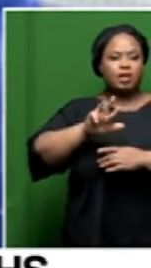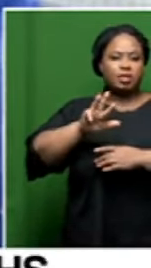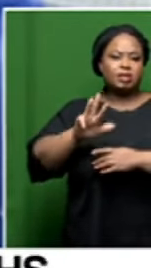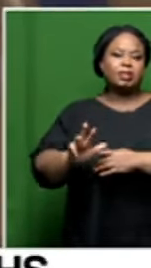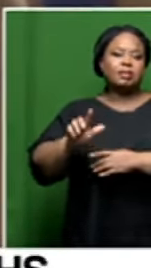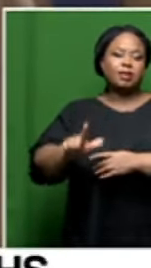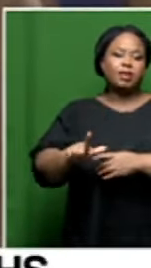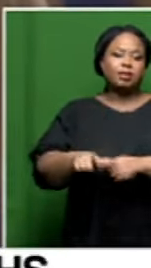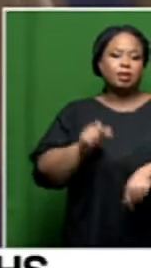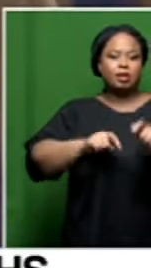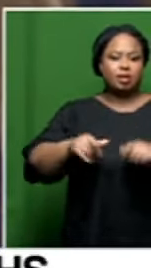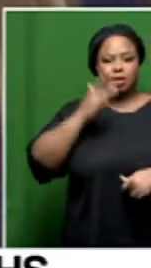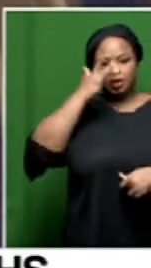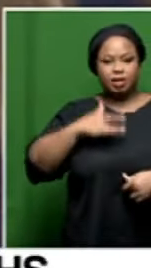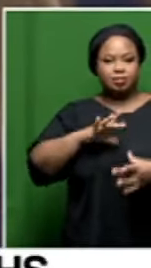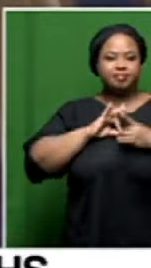active cases.